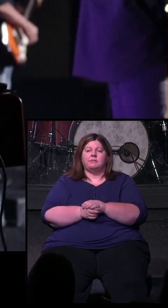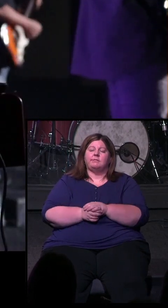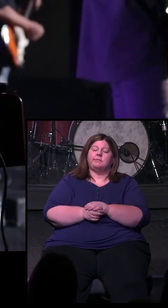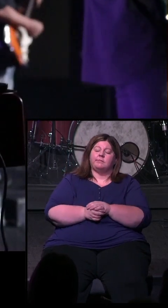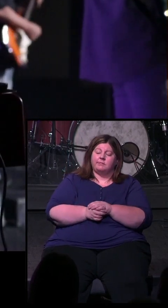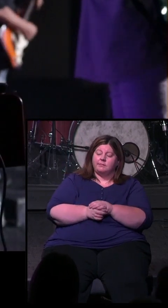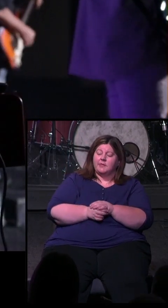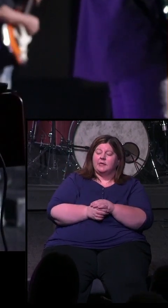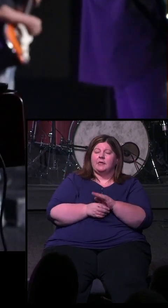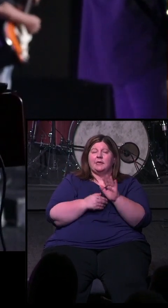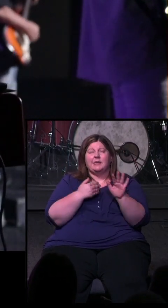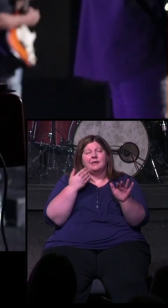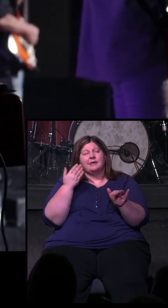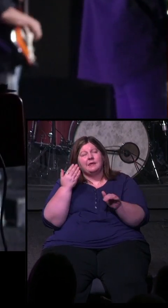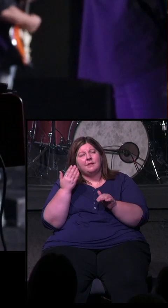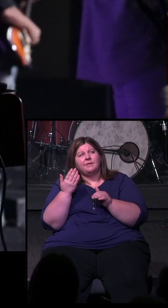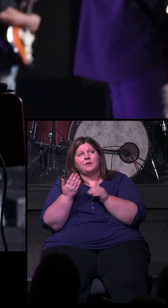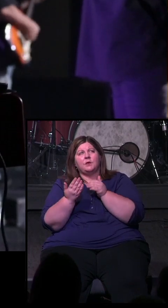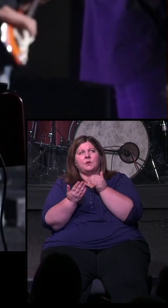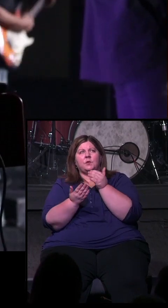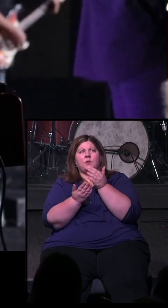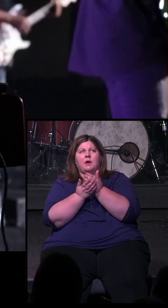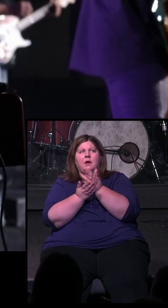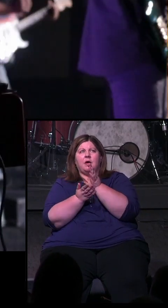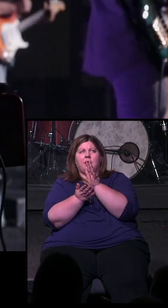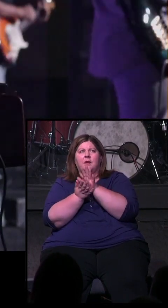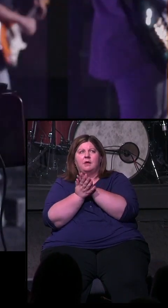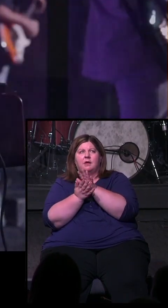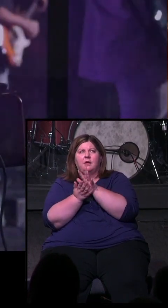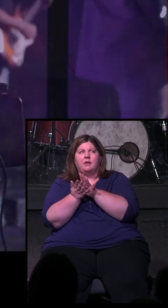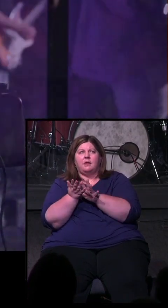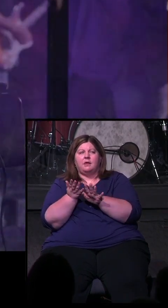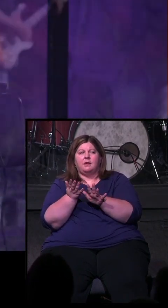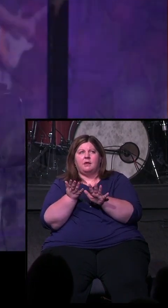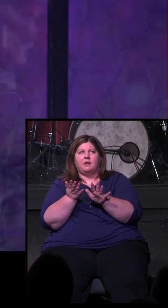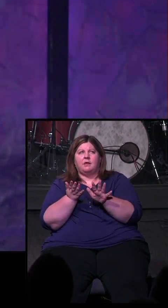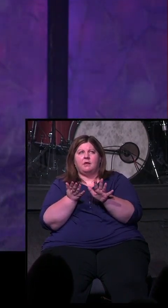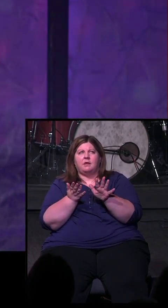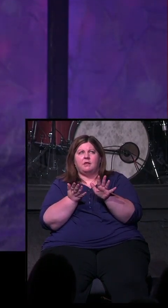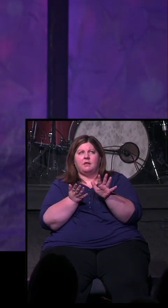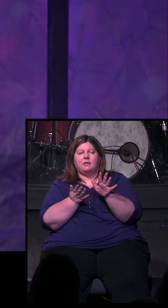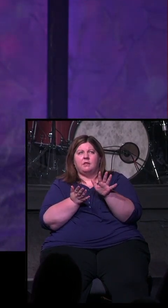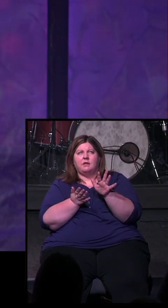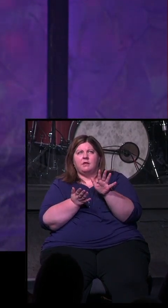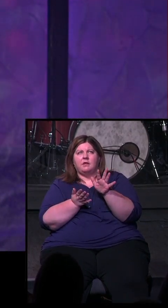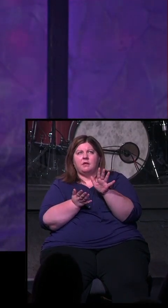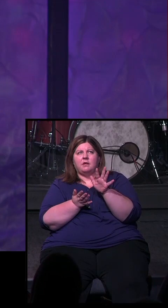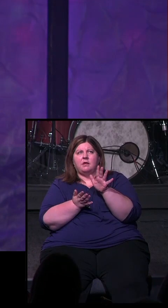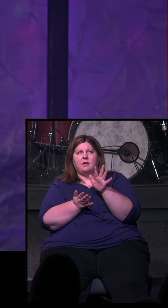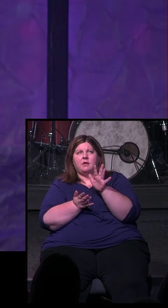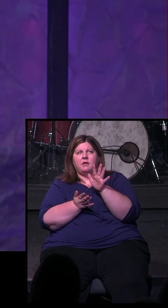glory. We give you all the